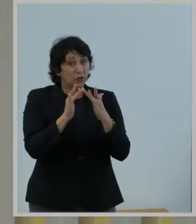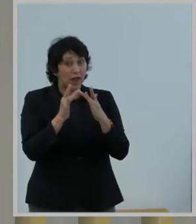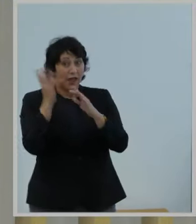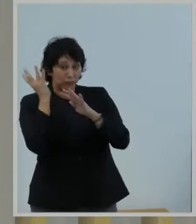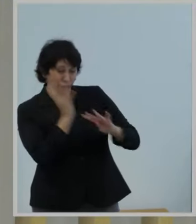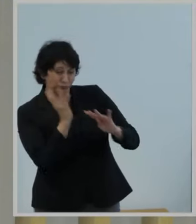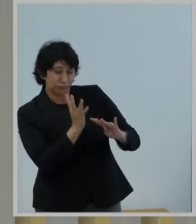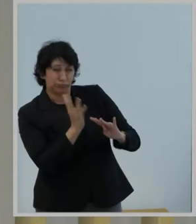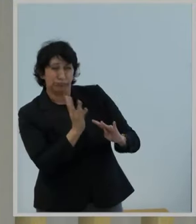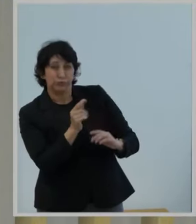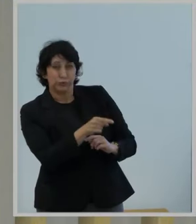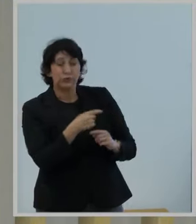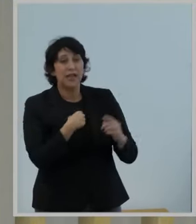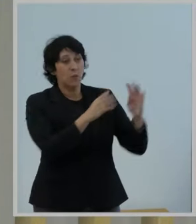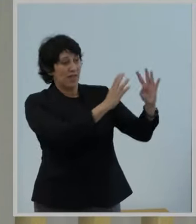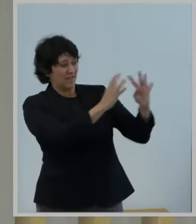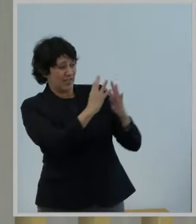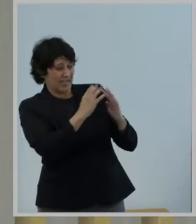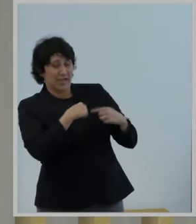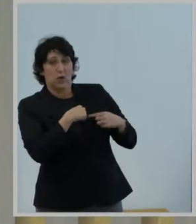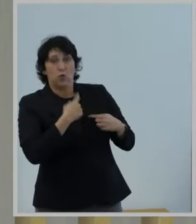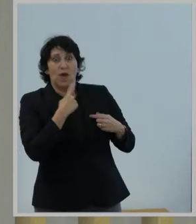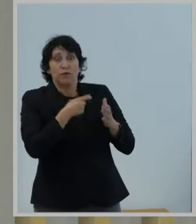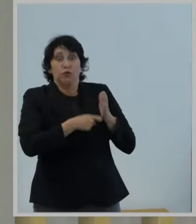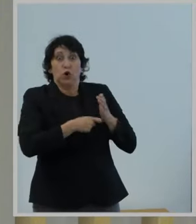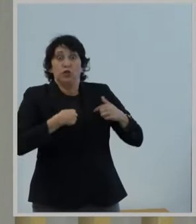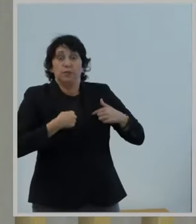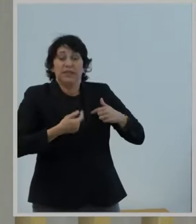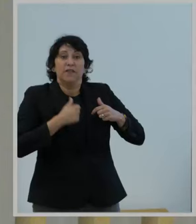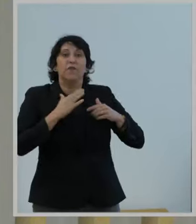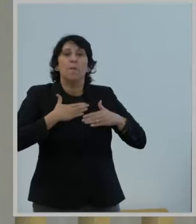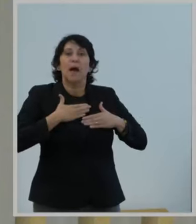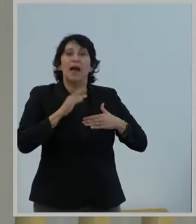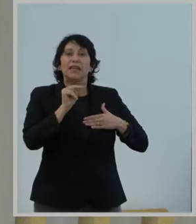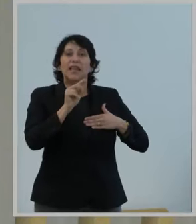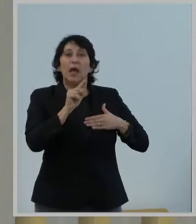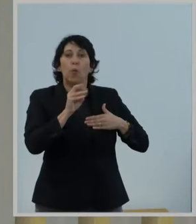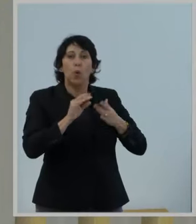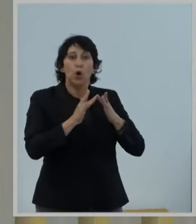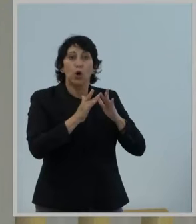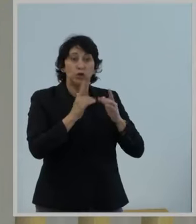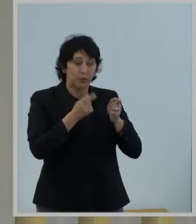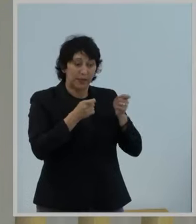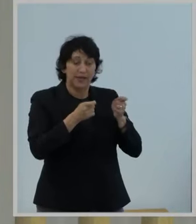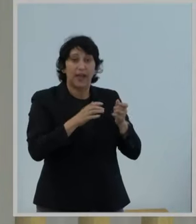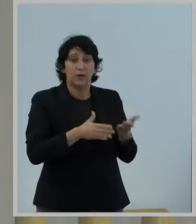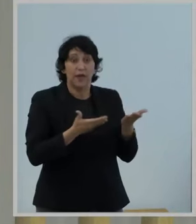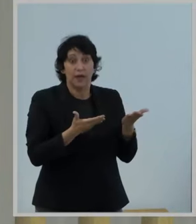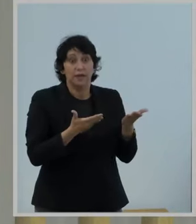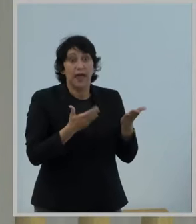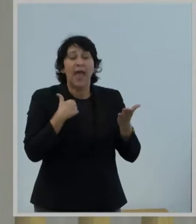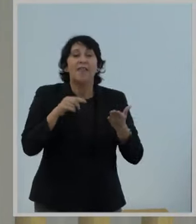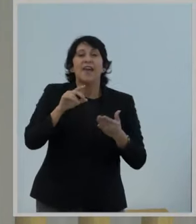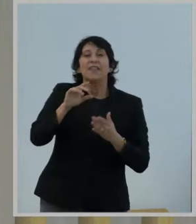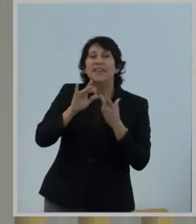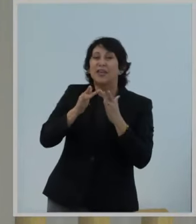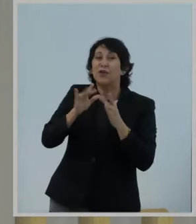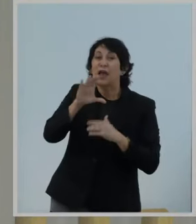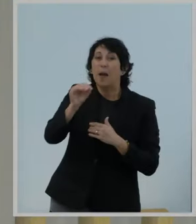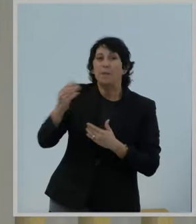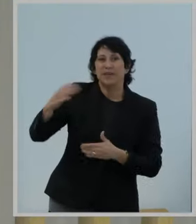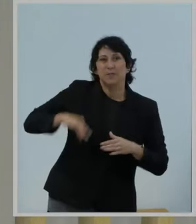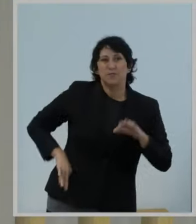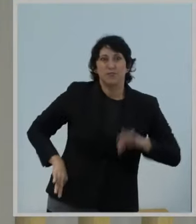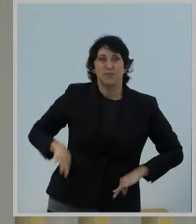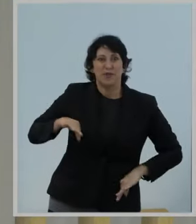your ISP will have to charge you for the expense of building a network that can handle that while the Internet company takes home all the profits. This is such a big